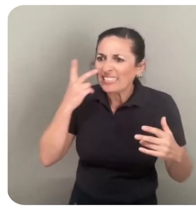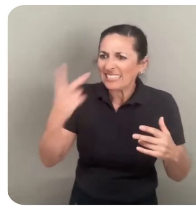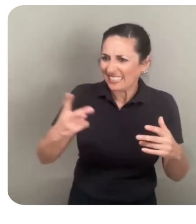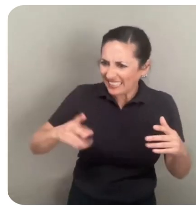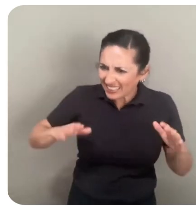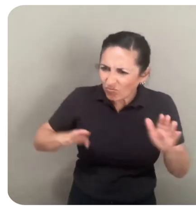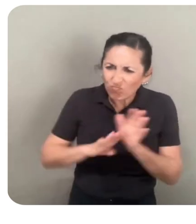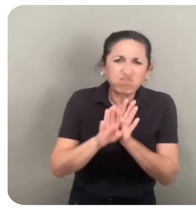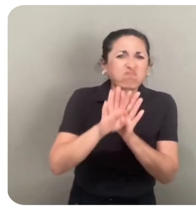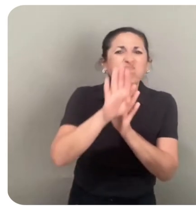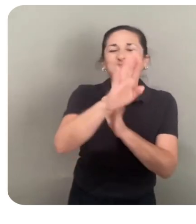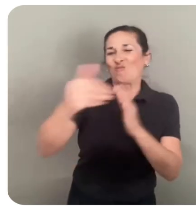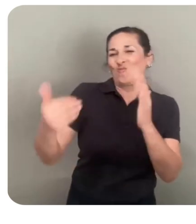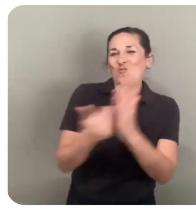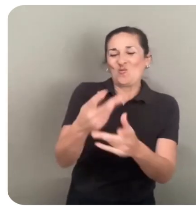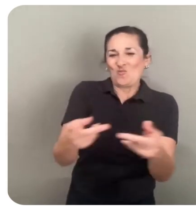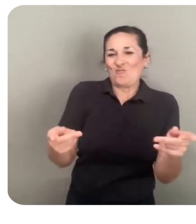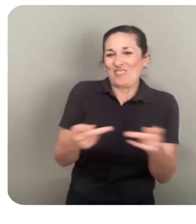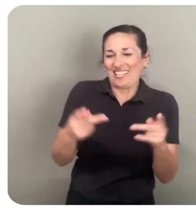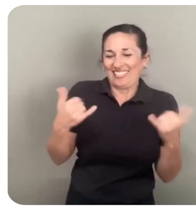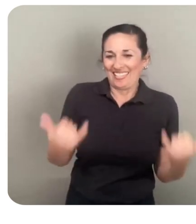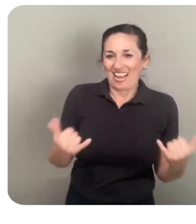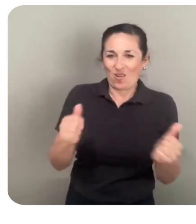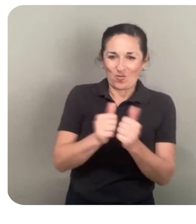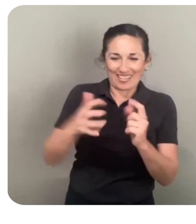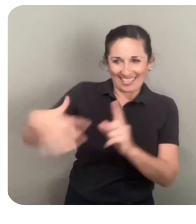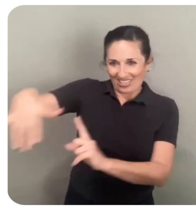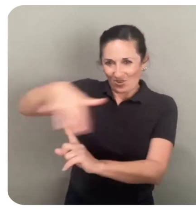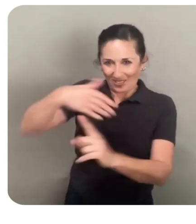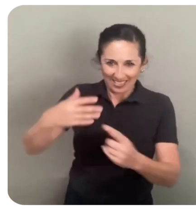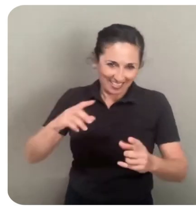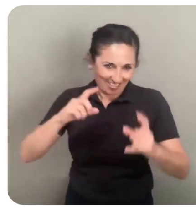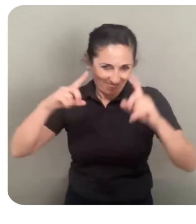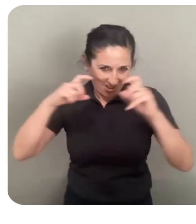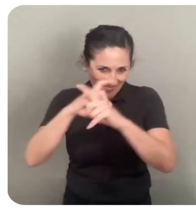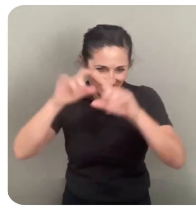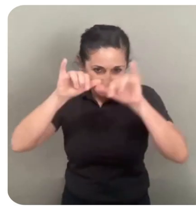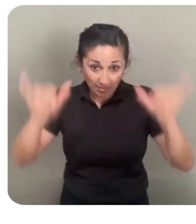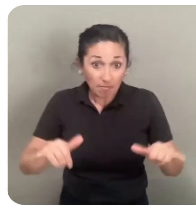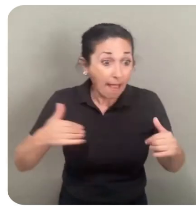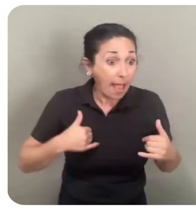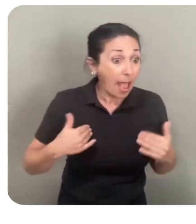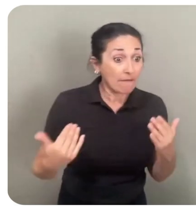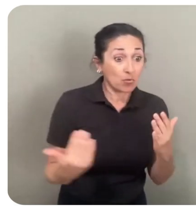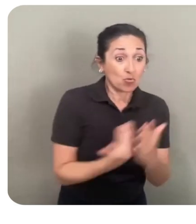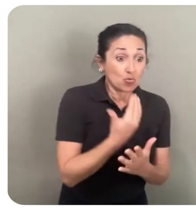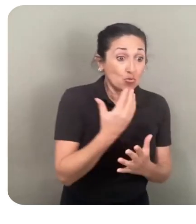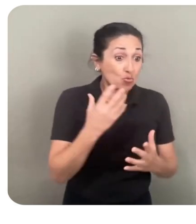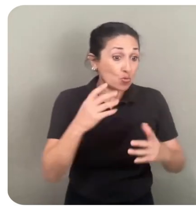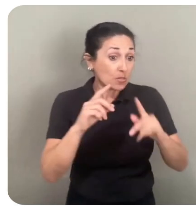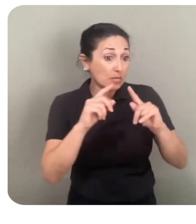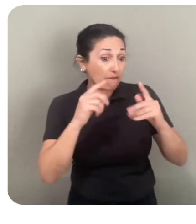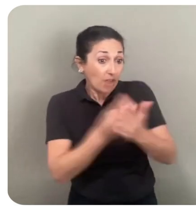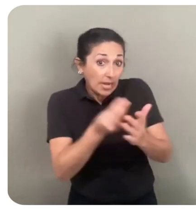stage of the ecosystem. There are funding programs to help new teams get started and build the next hit experiences.